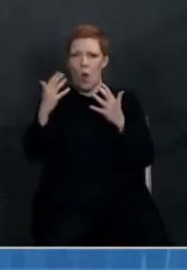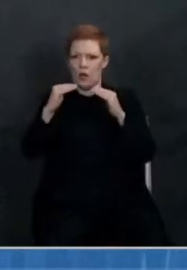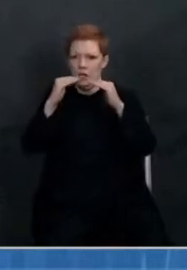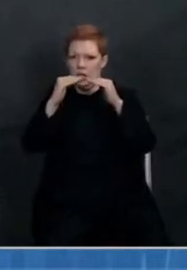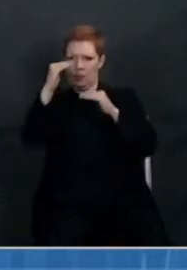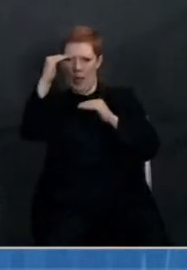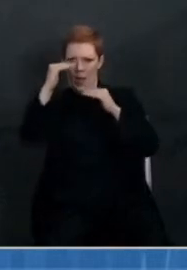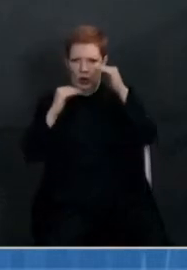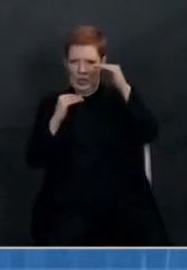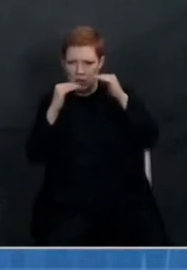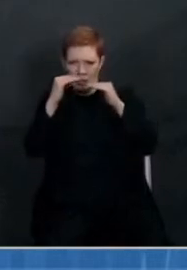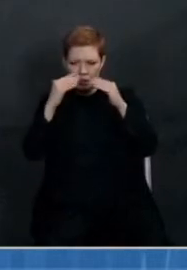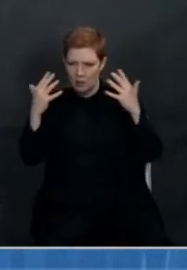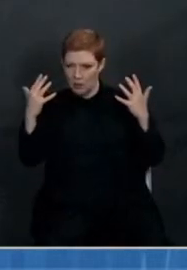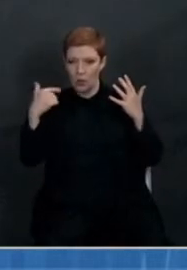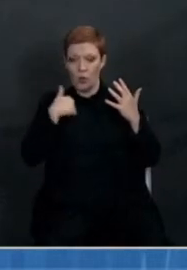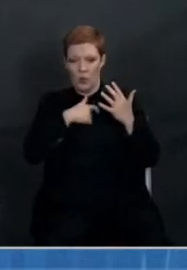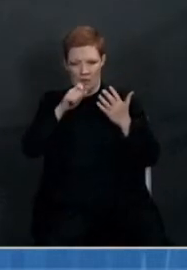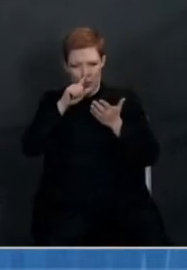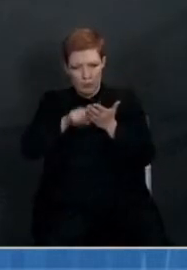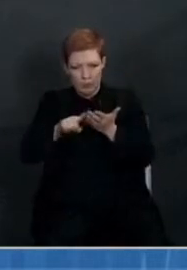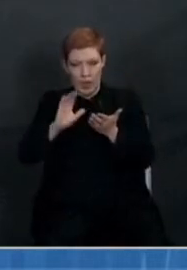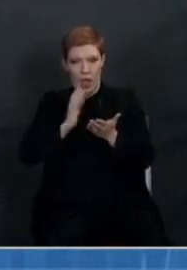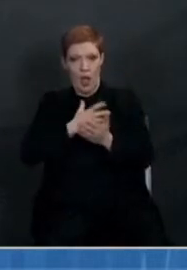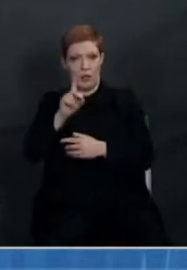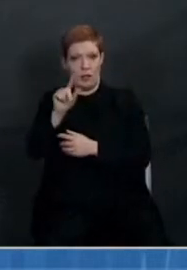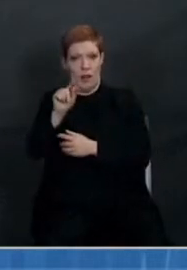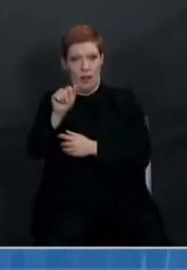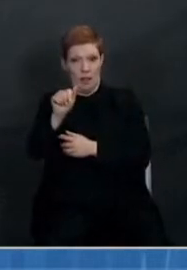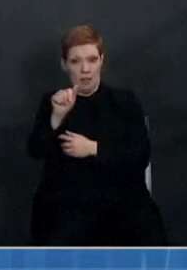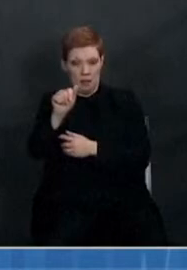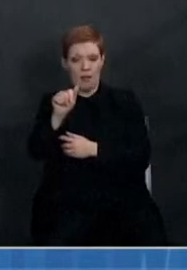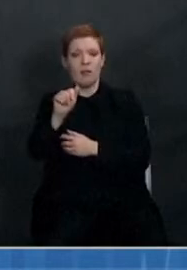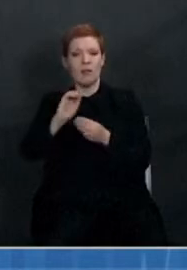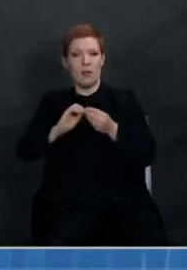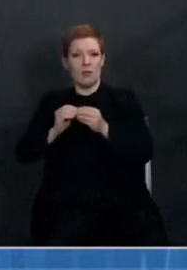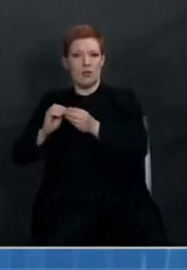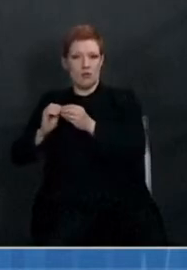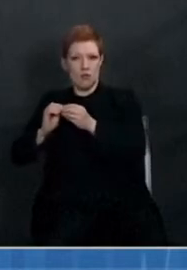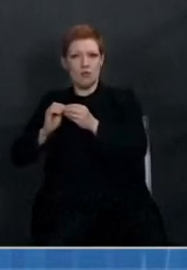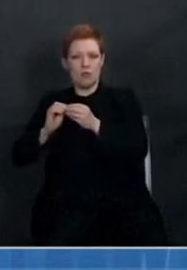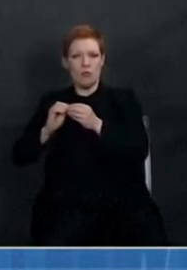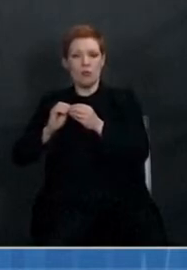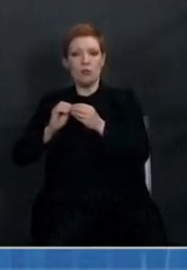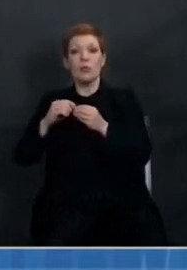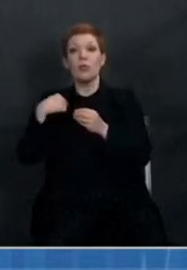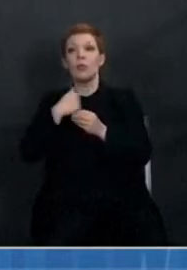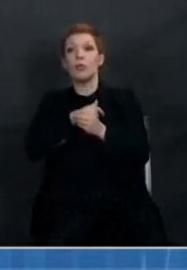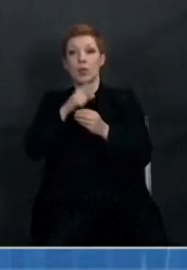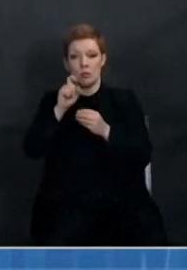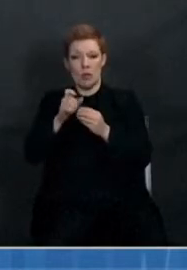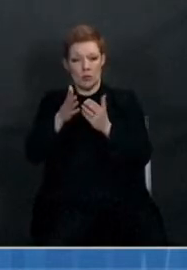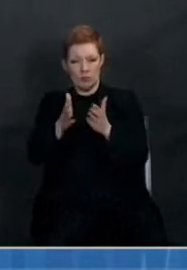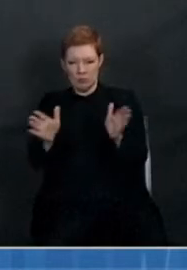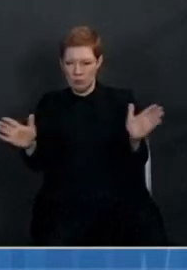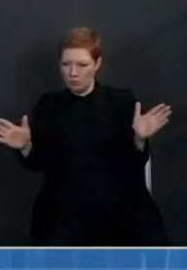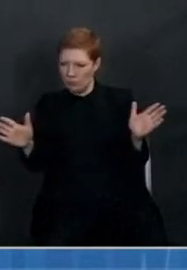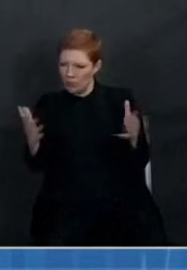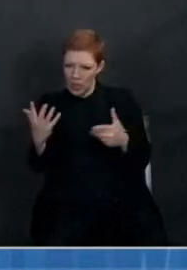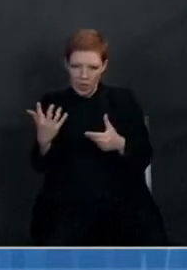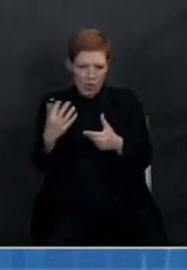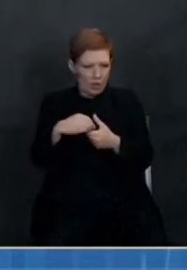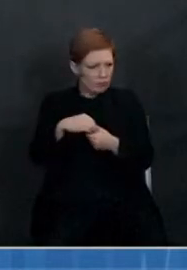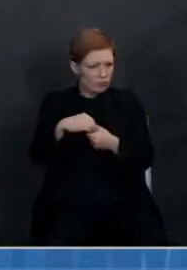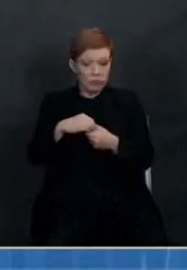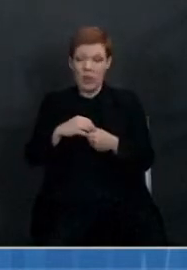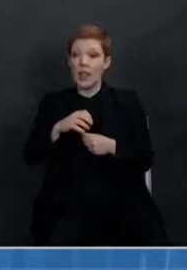So to be very sure, COVID-19 equity must be achieved through a very broad lens, including by age,